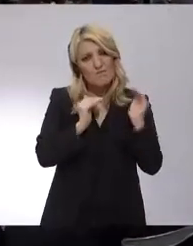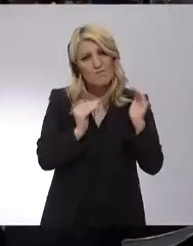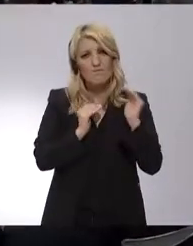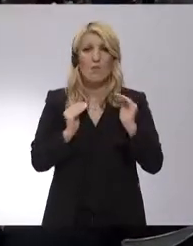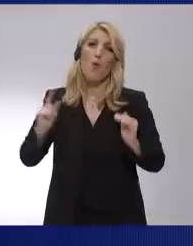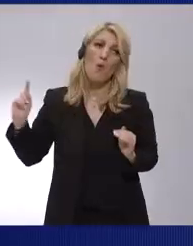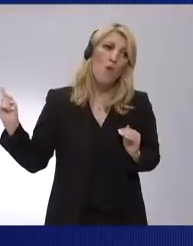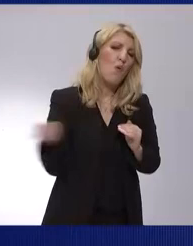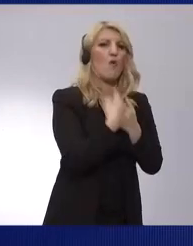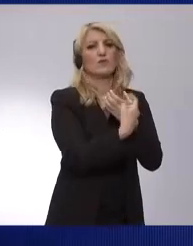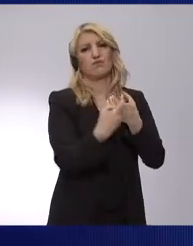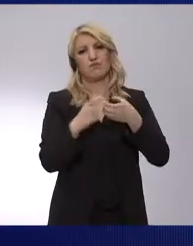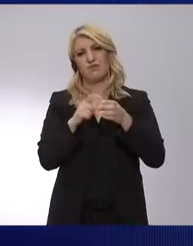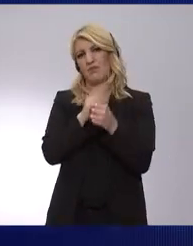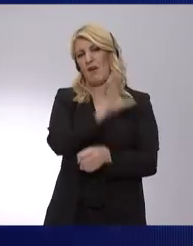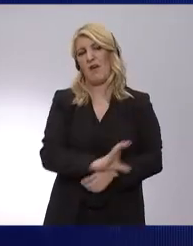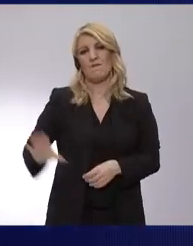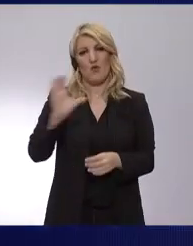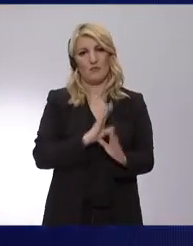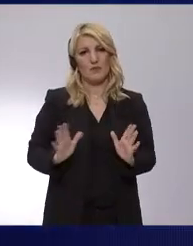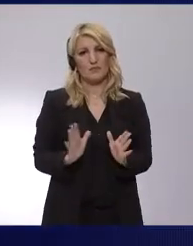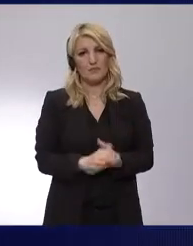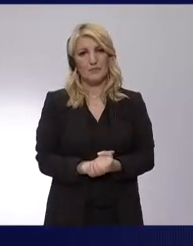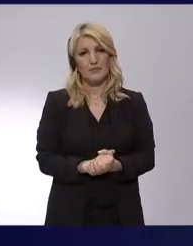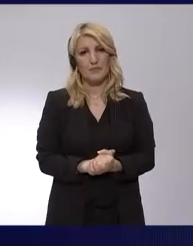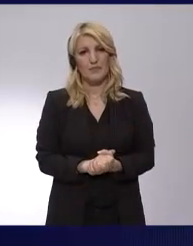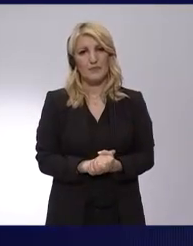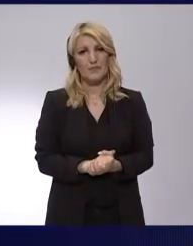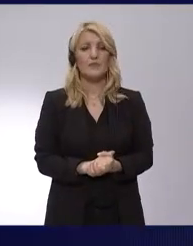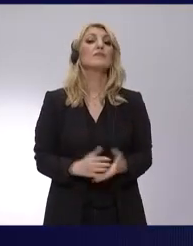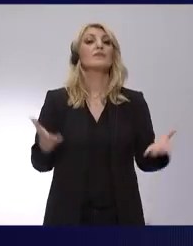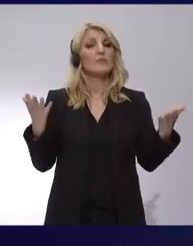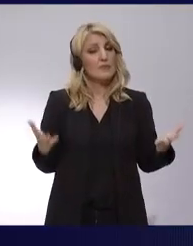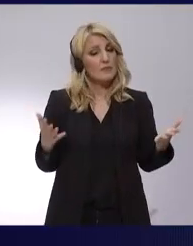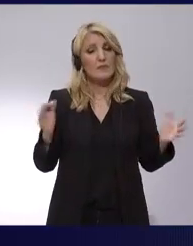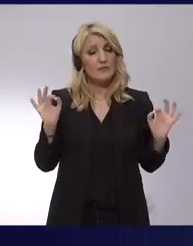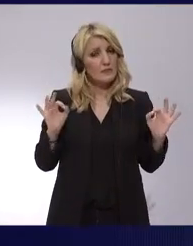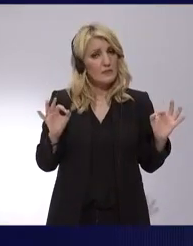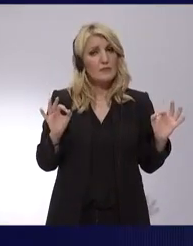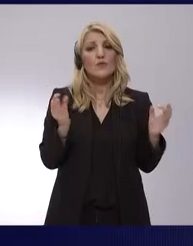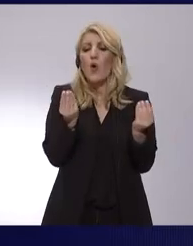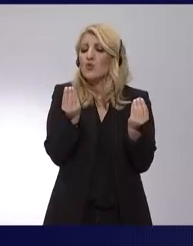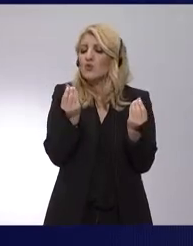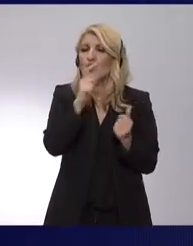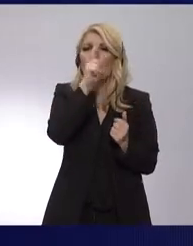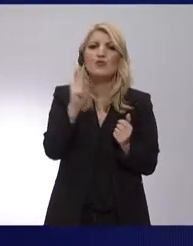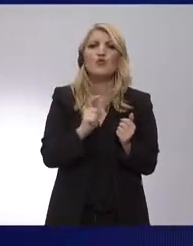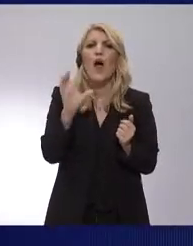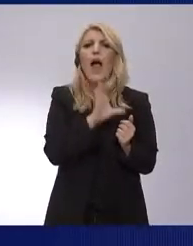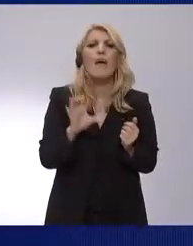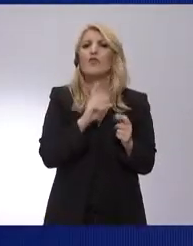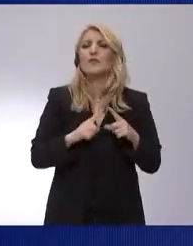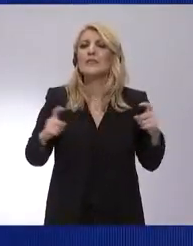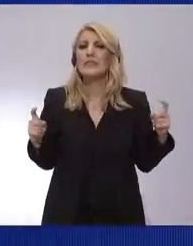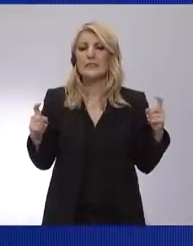And when we talk about the European way of life, one name immediately comes to